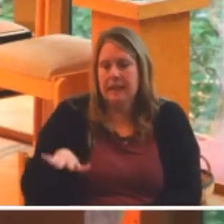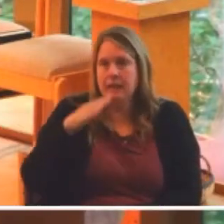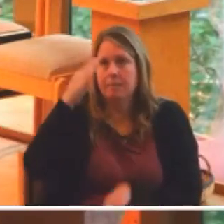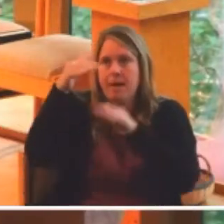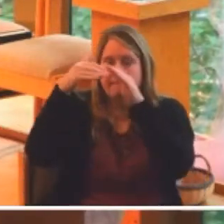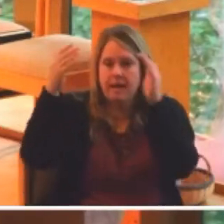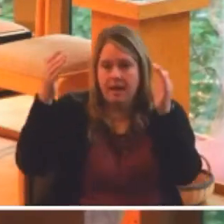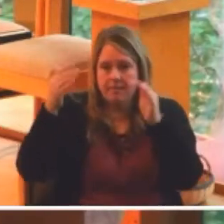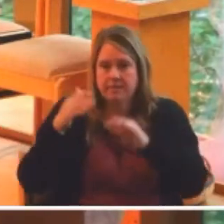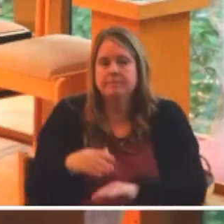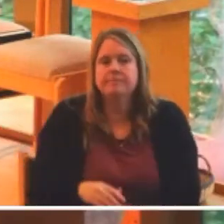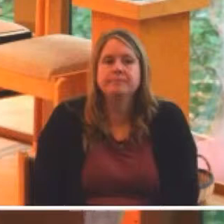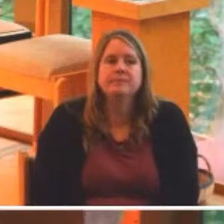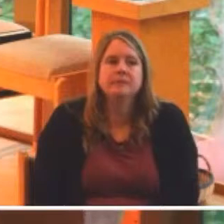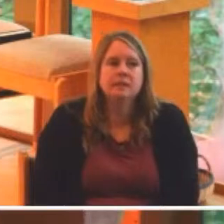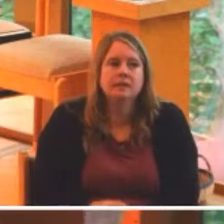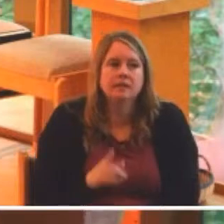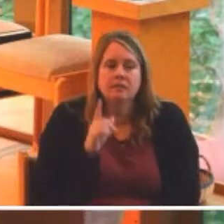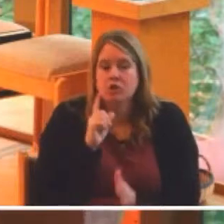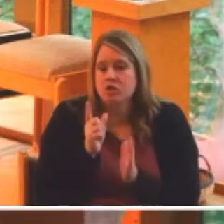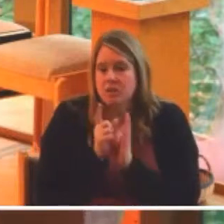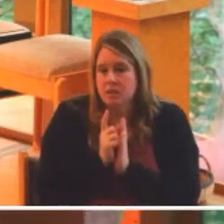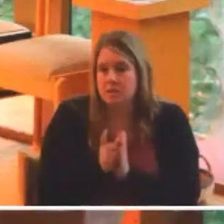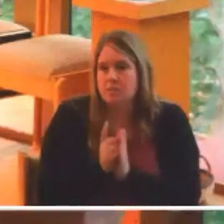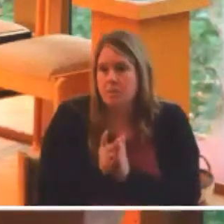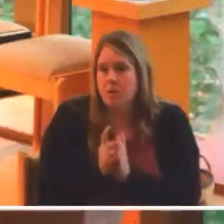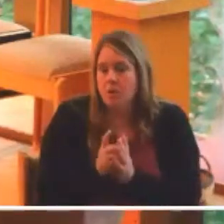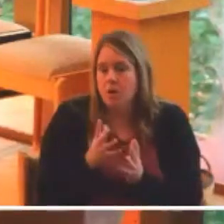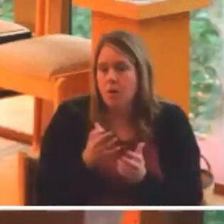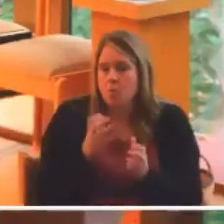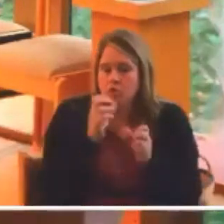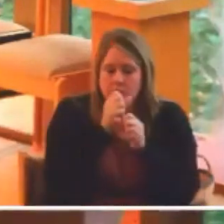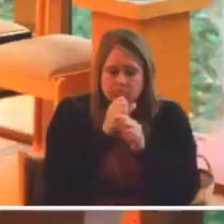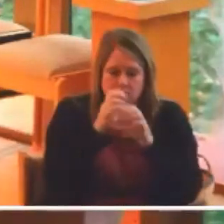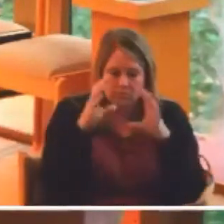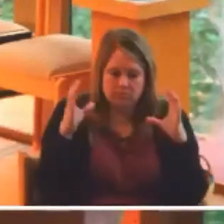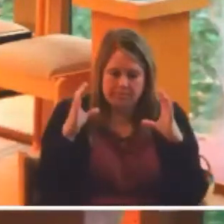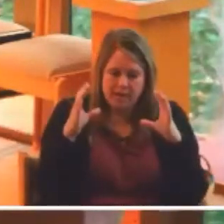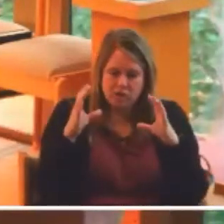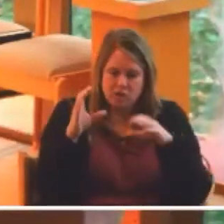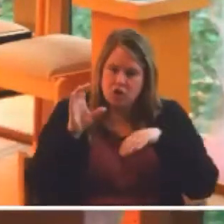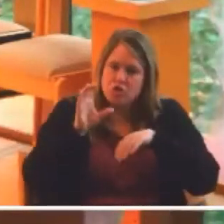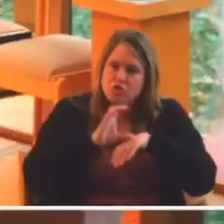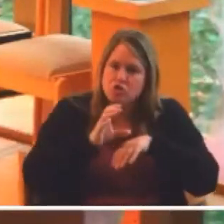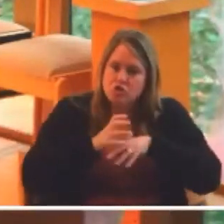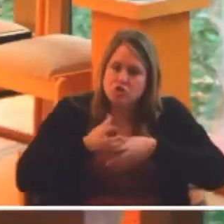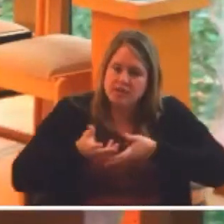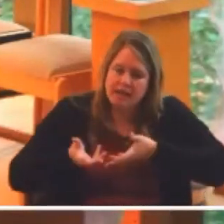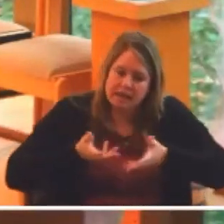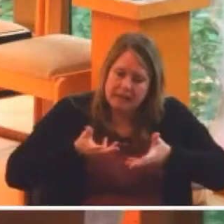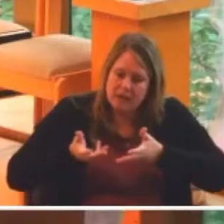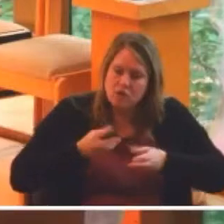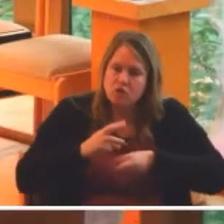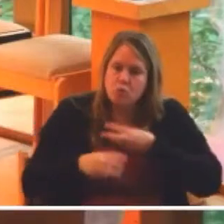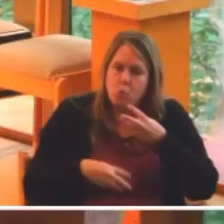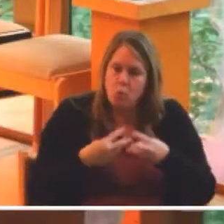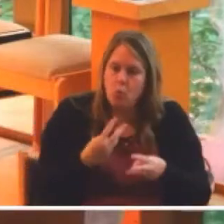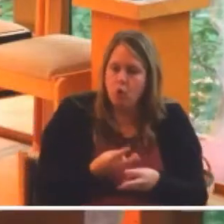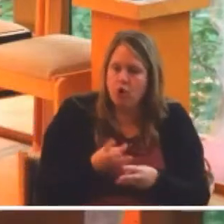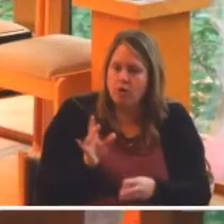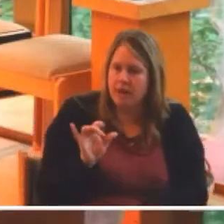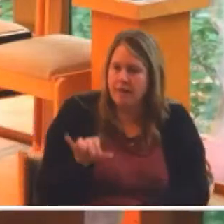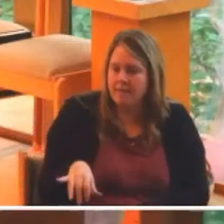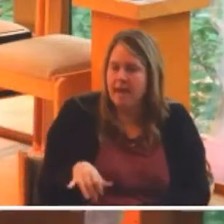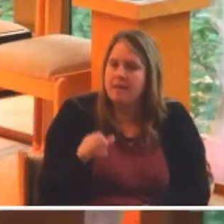For just a moment, I want to invite you to imagine a church that engages the world like that, that blesses those who